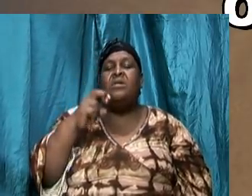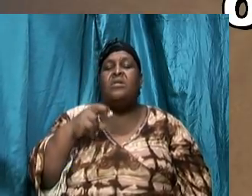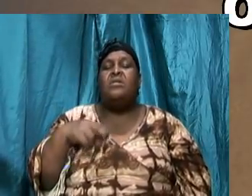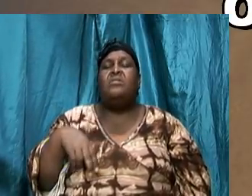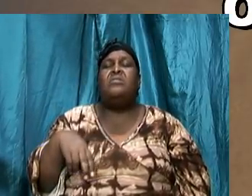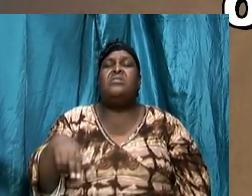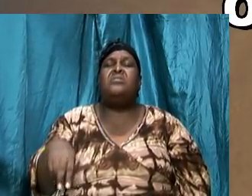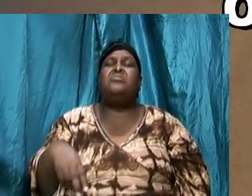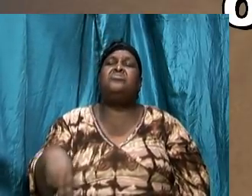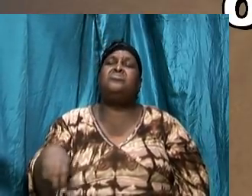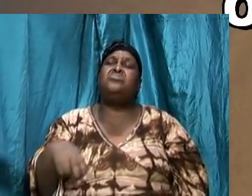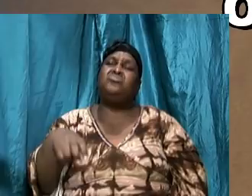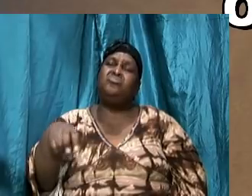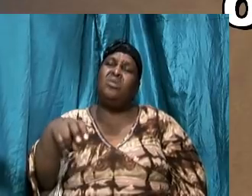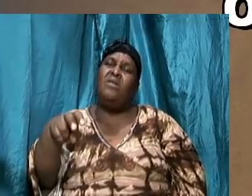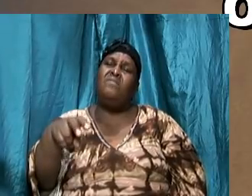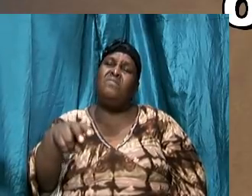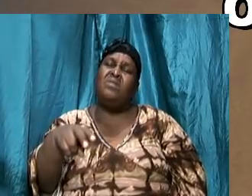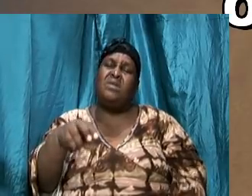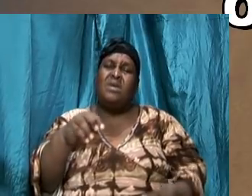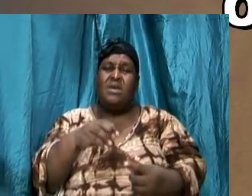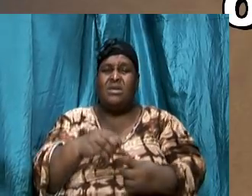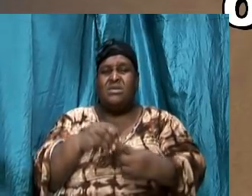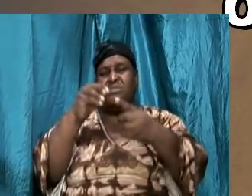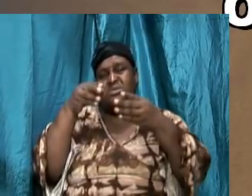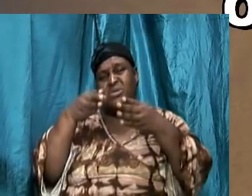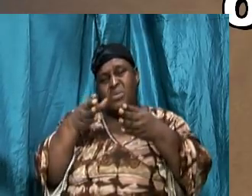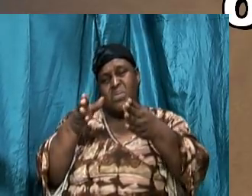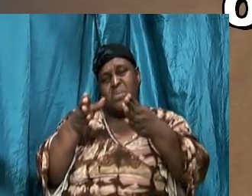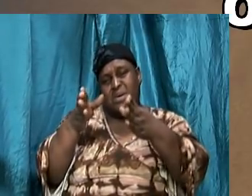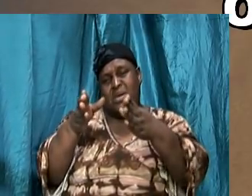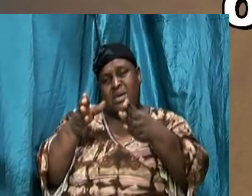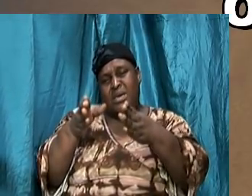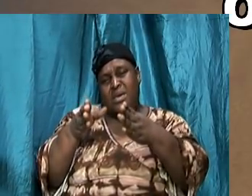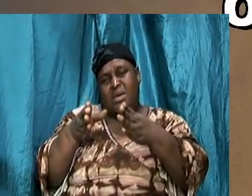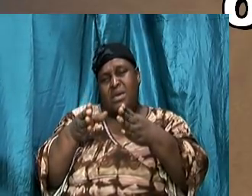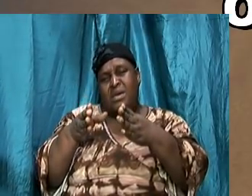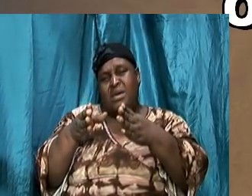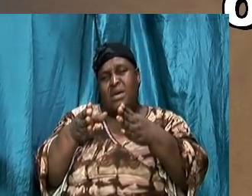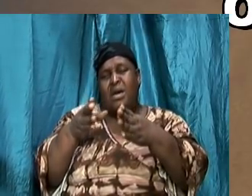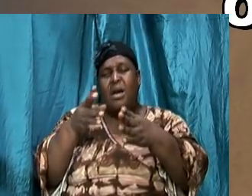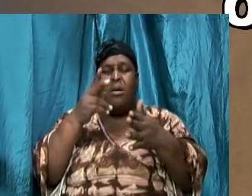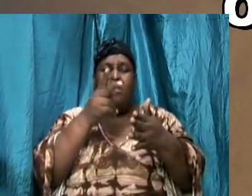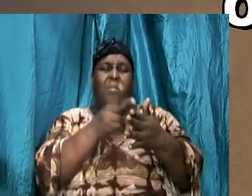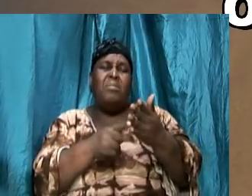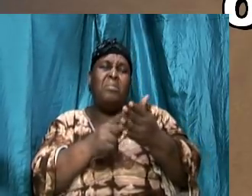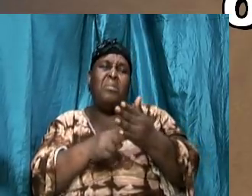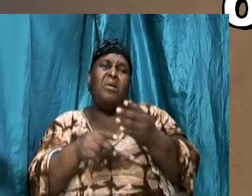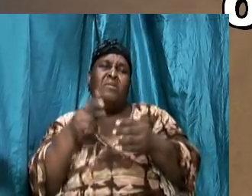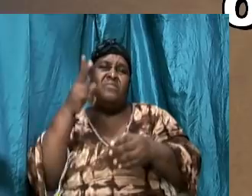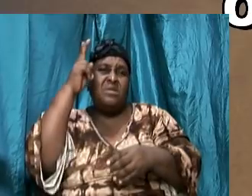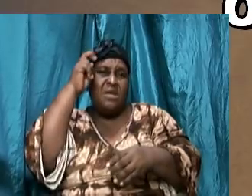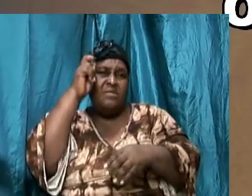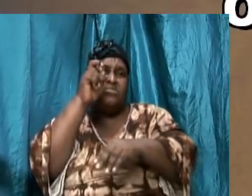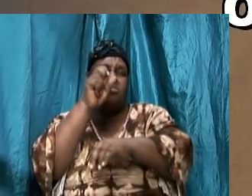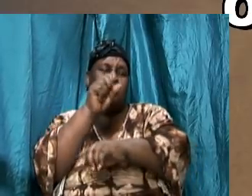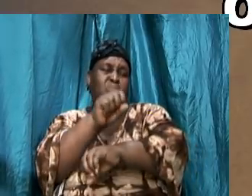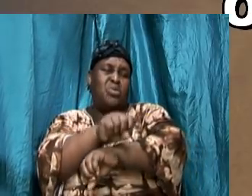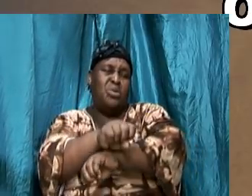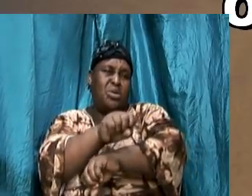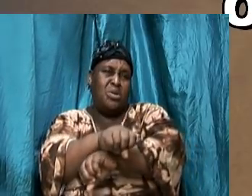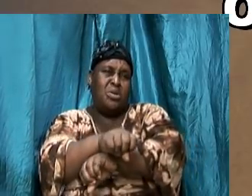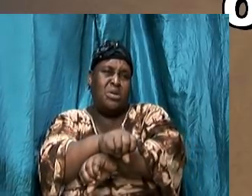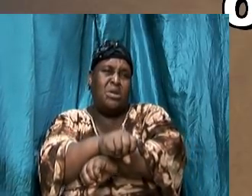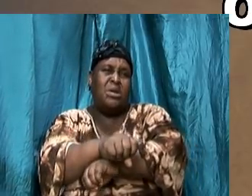along a particular road. A critical part of his operation, his mode is